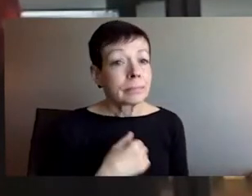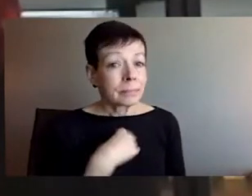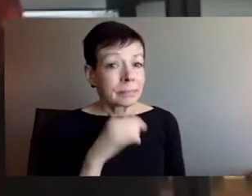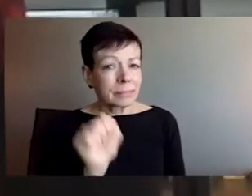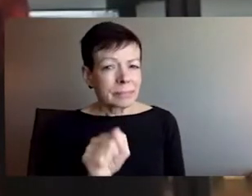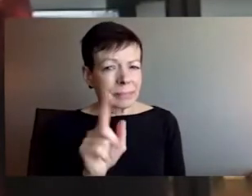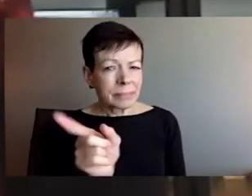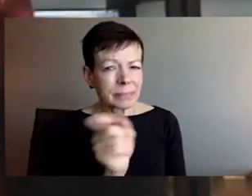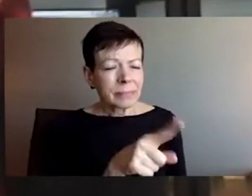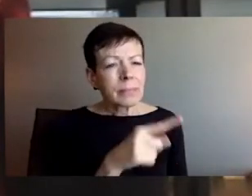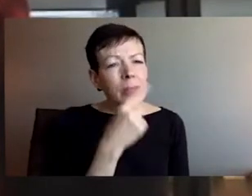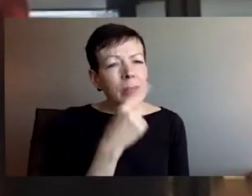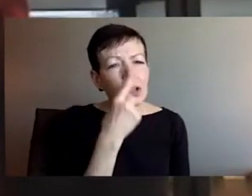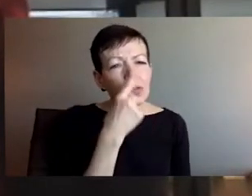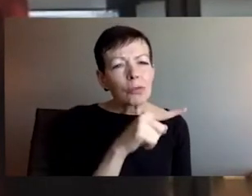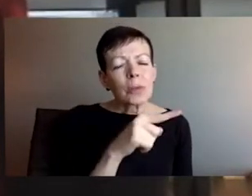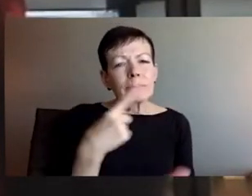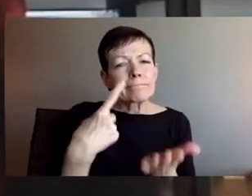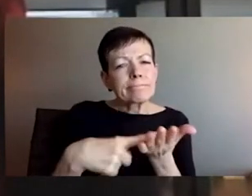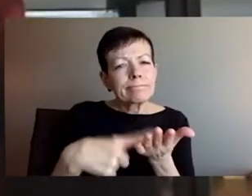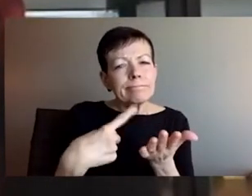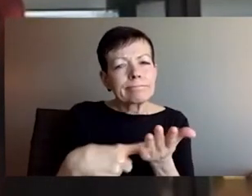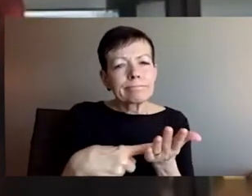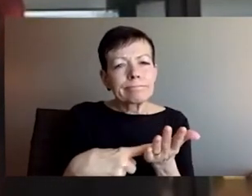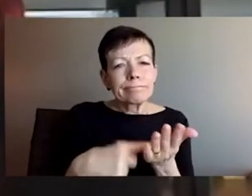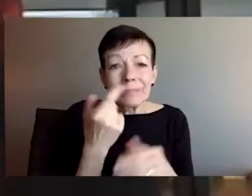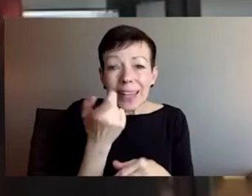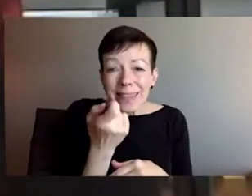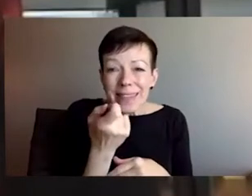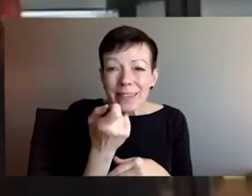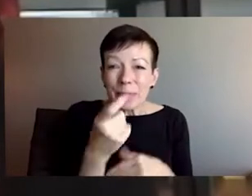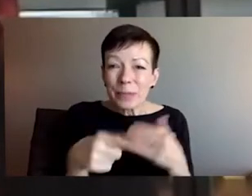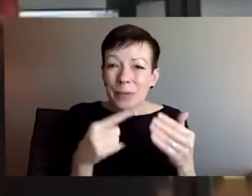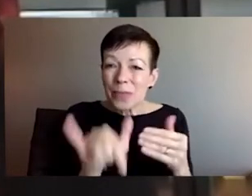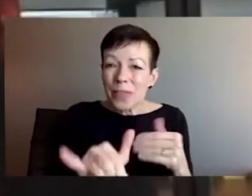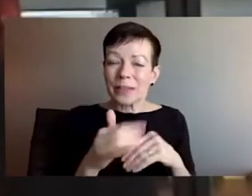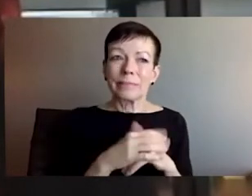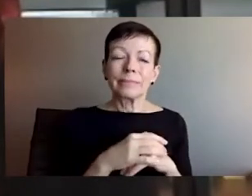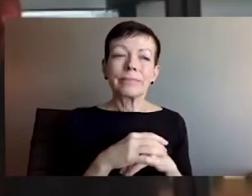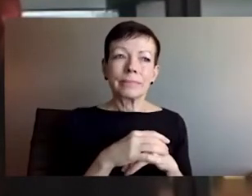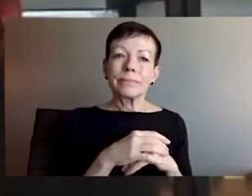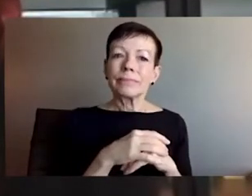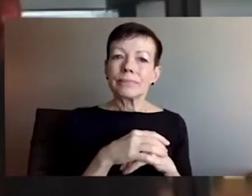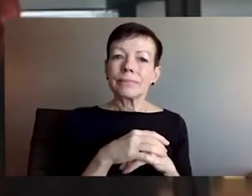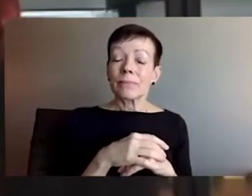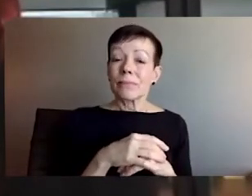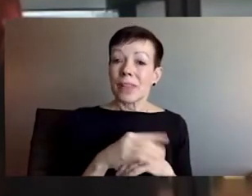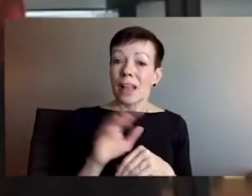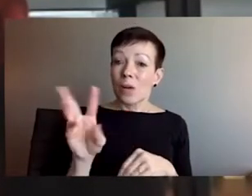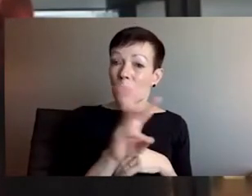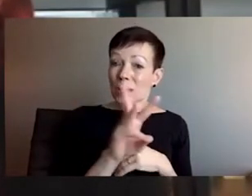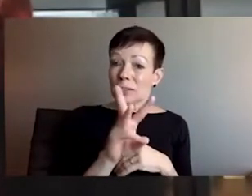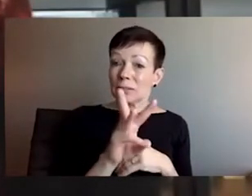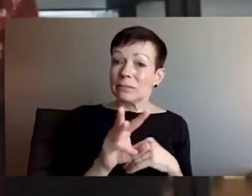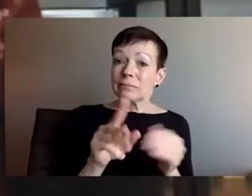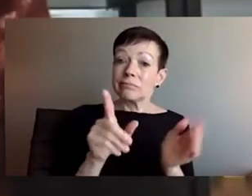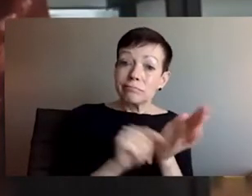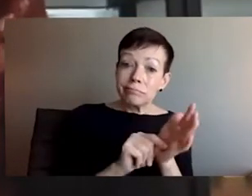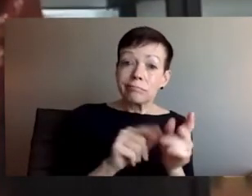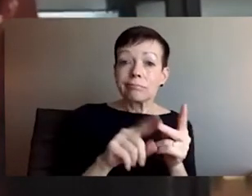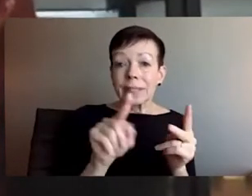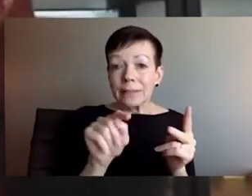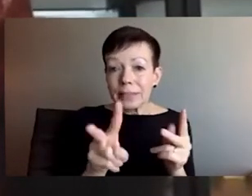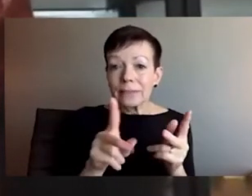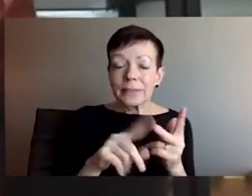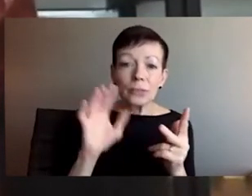uh, the last few weeks and then from last summer. Um, I think that gives you a much clearer idea of, um, of, of what's going on here.